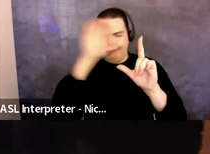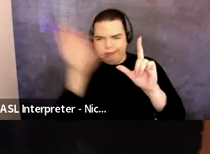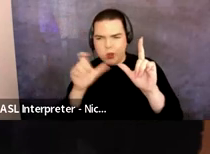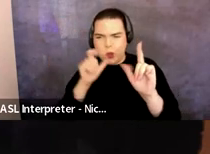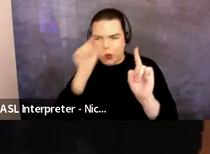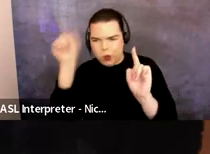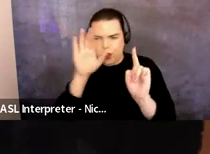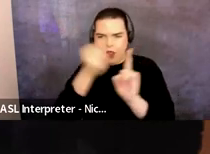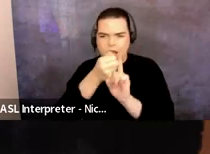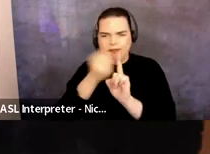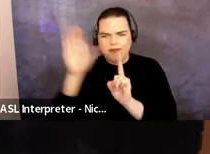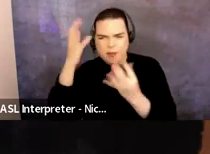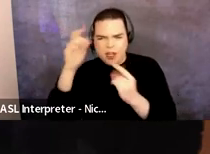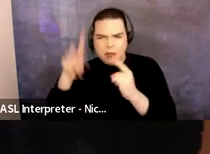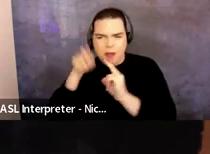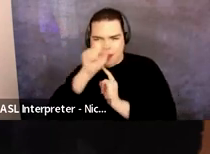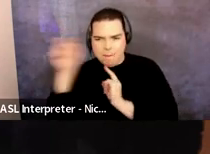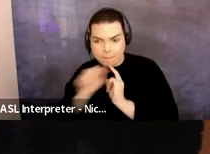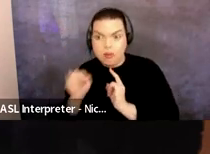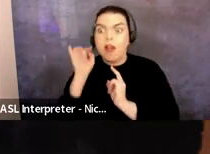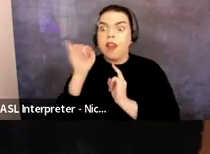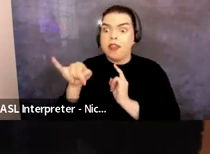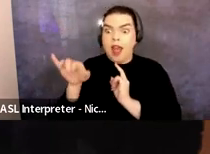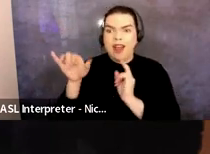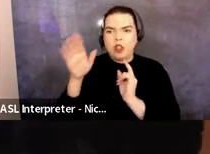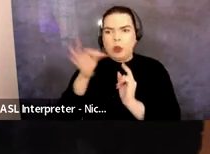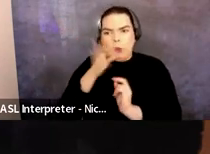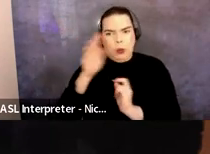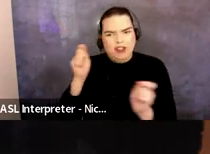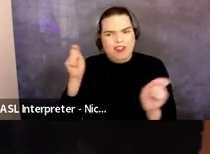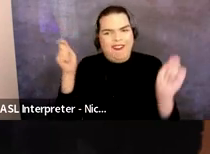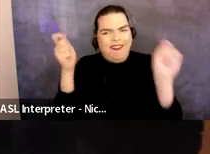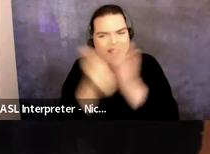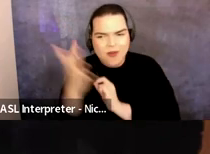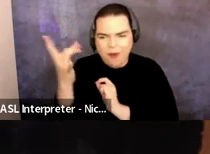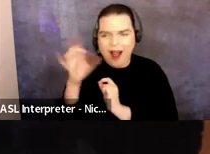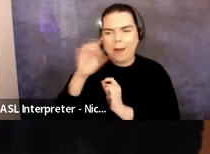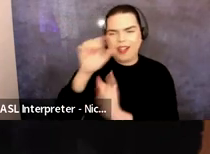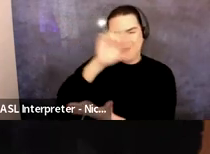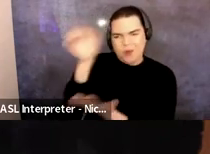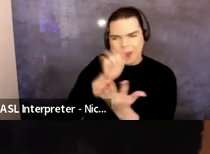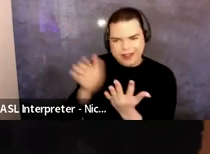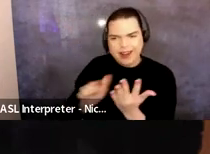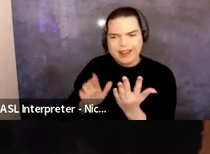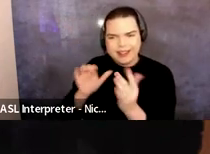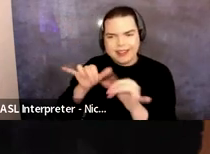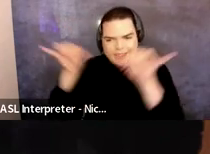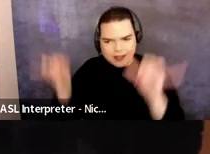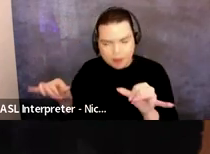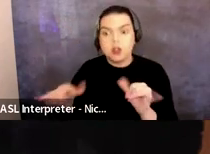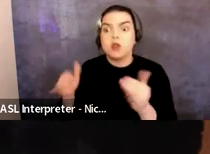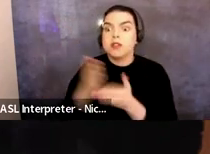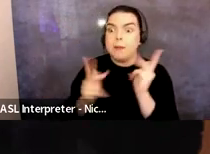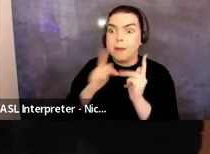advisors will be shifting in coming weeks as some of our advisors rotate off and new folks rotate on.